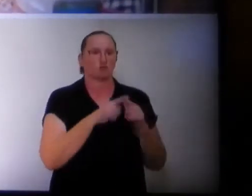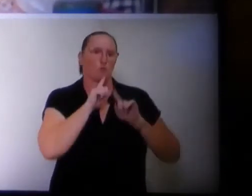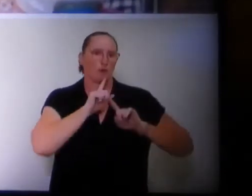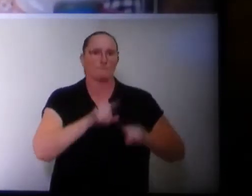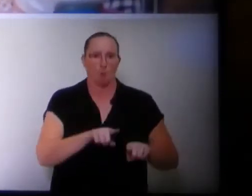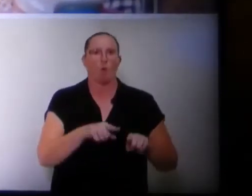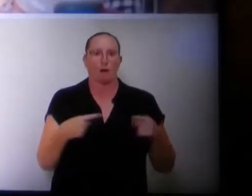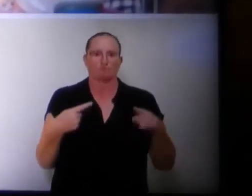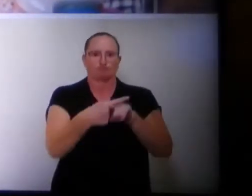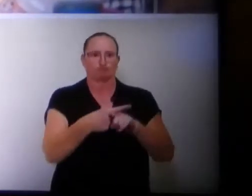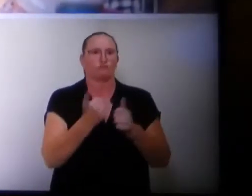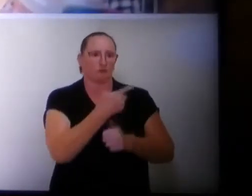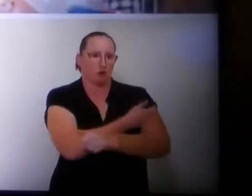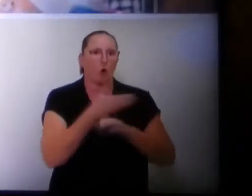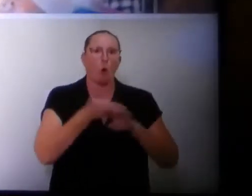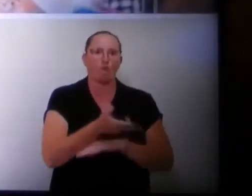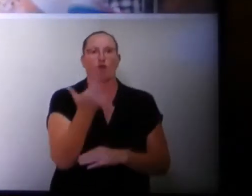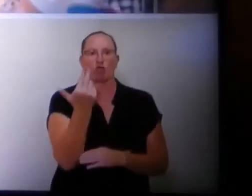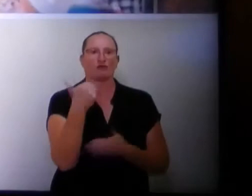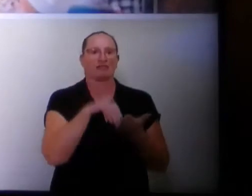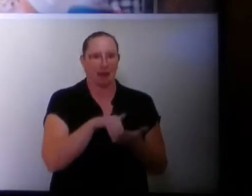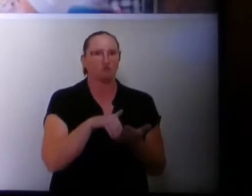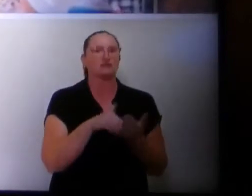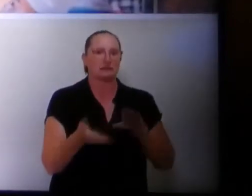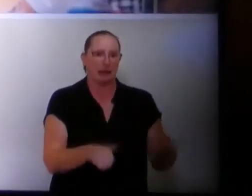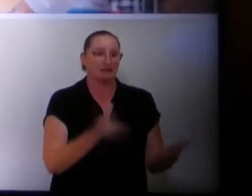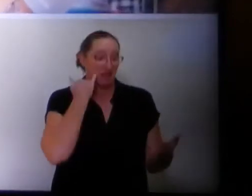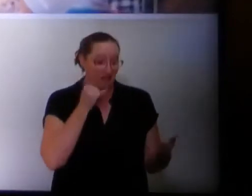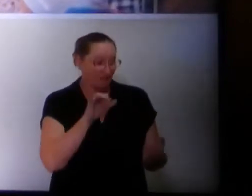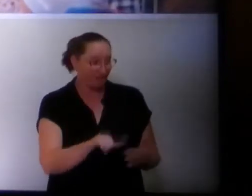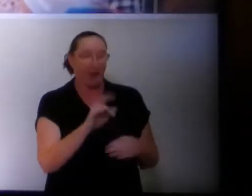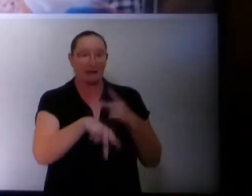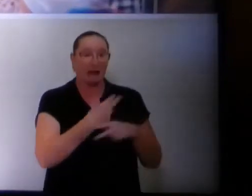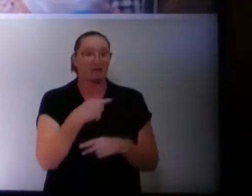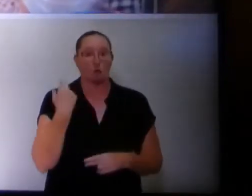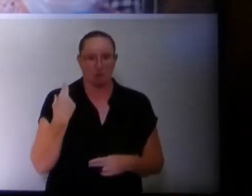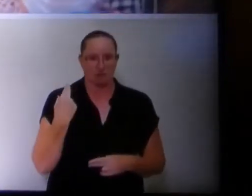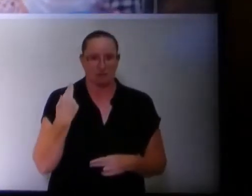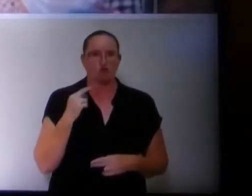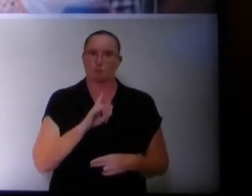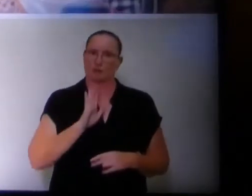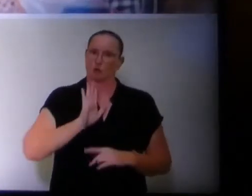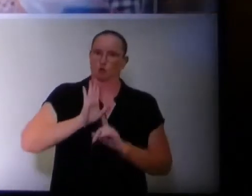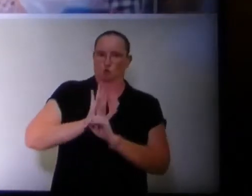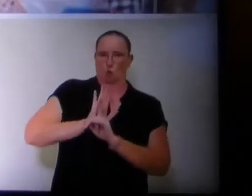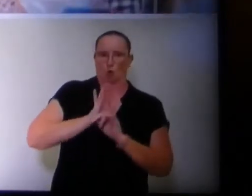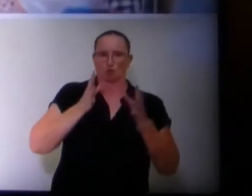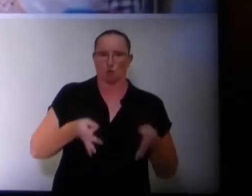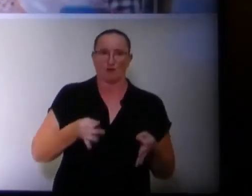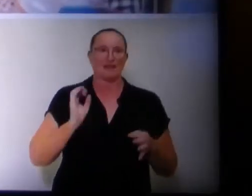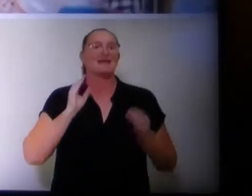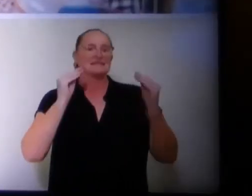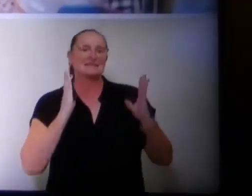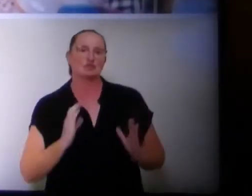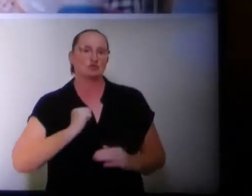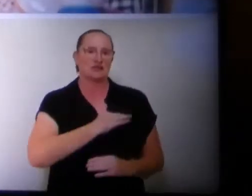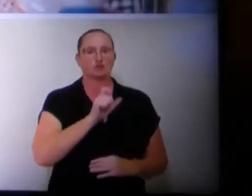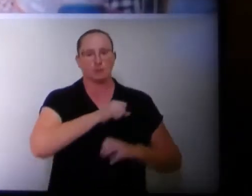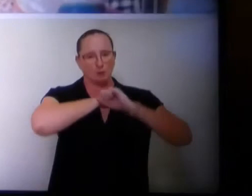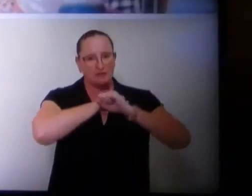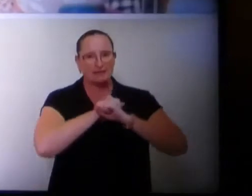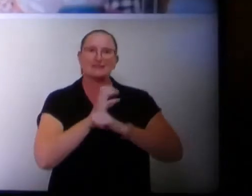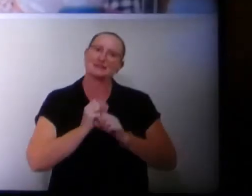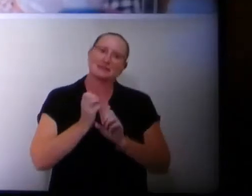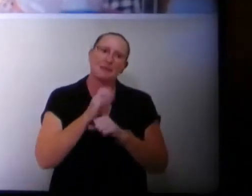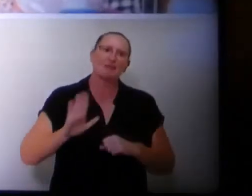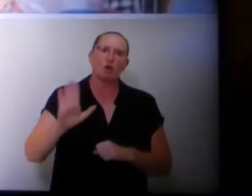were reported, including over 13,000 deaths. When you take that kind of risk, it should be your choice. Teachers and staff should be protected to make their